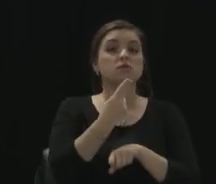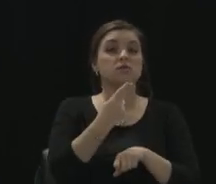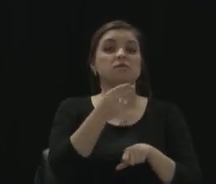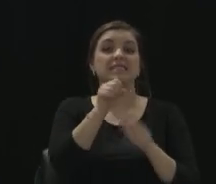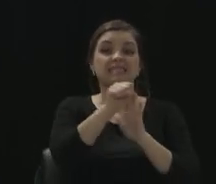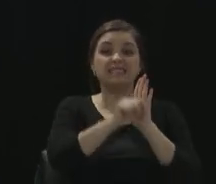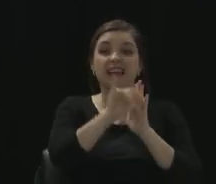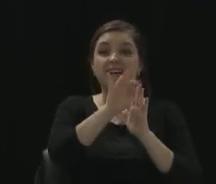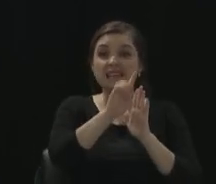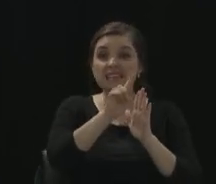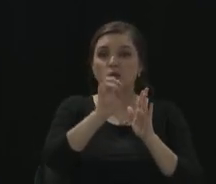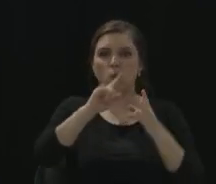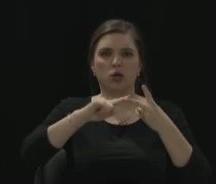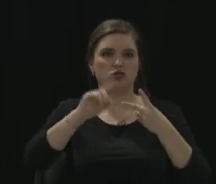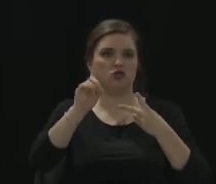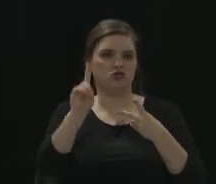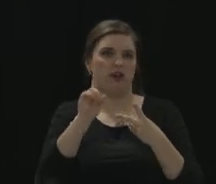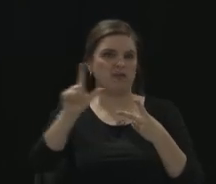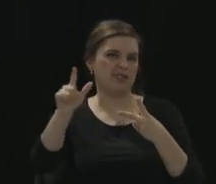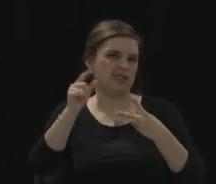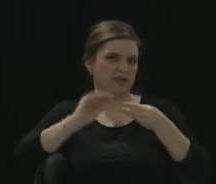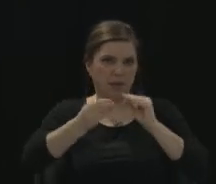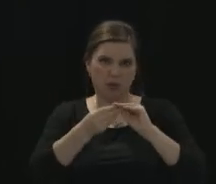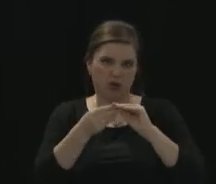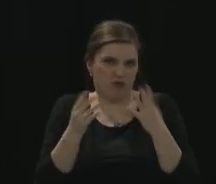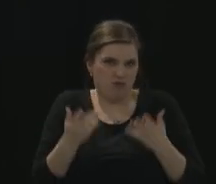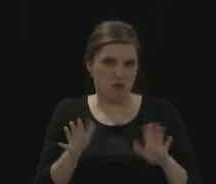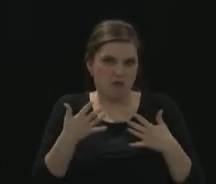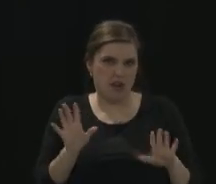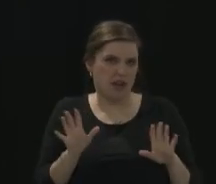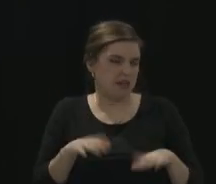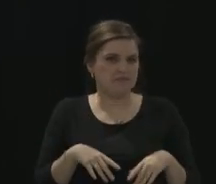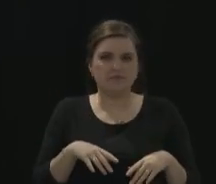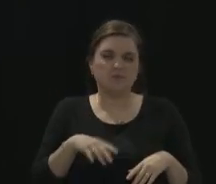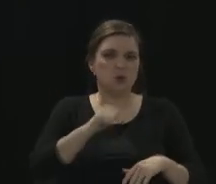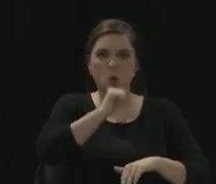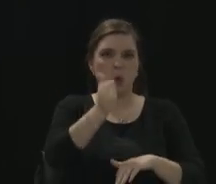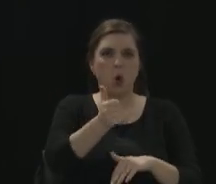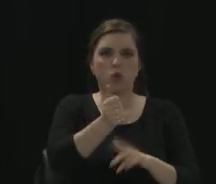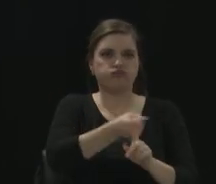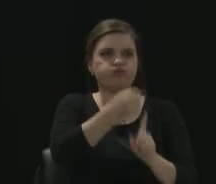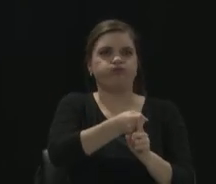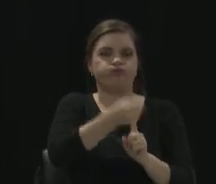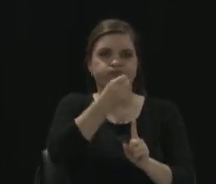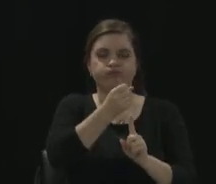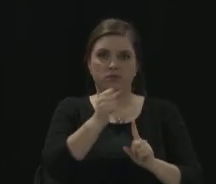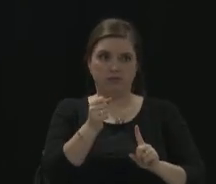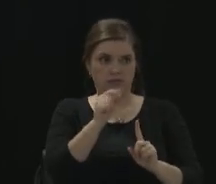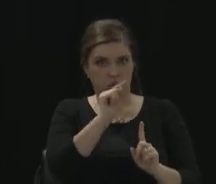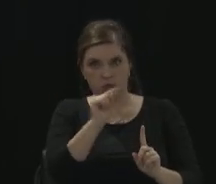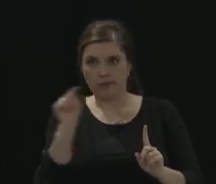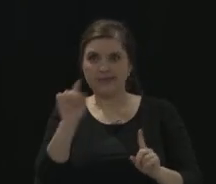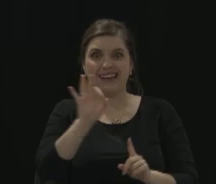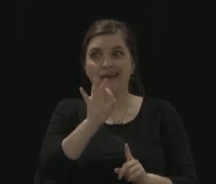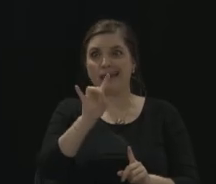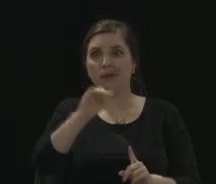already. So it is not going to affect those individuals at all. And we just have to help out those that don't